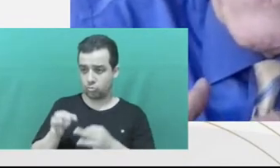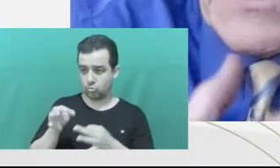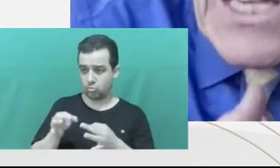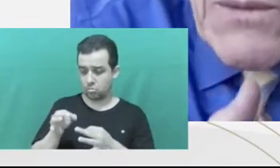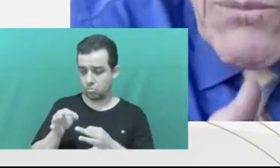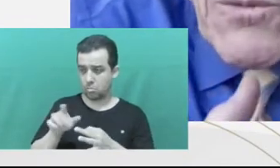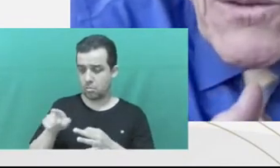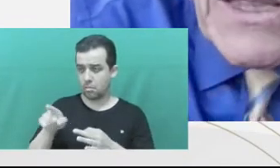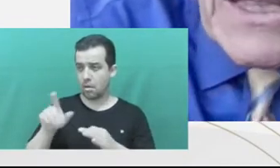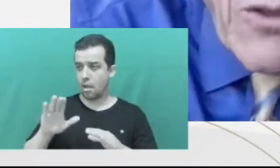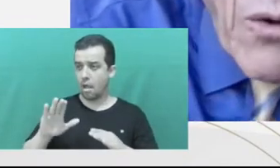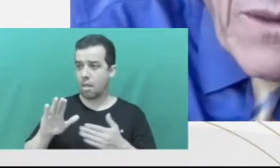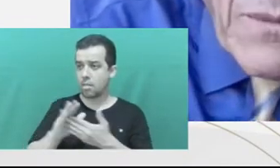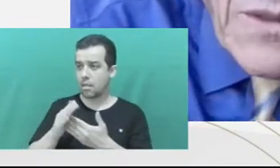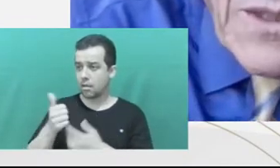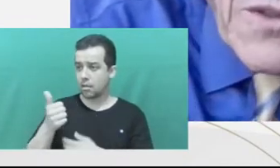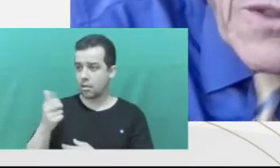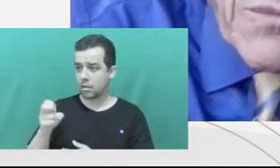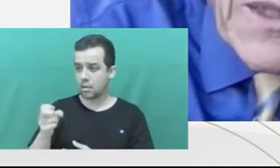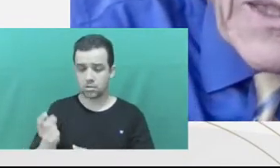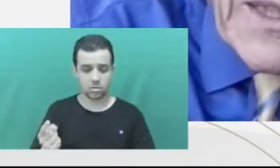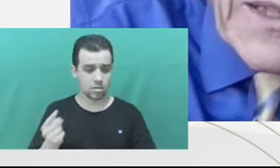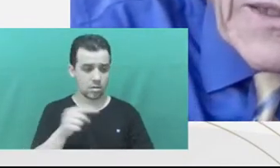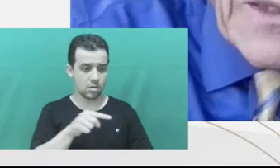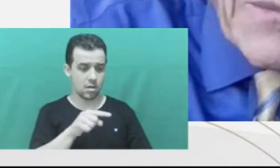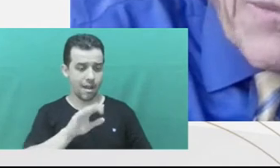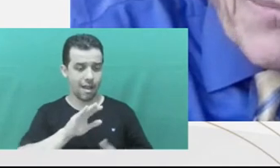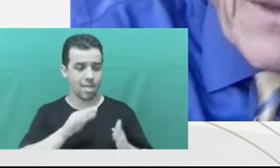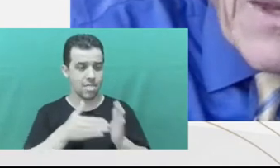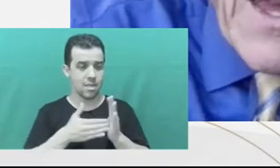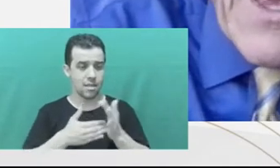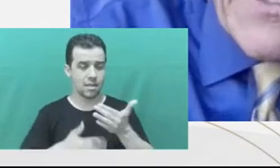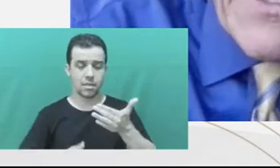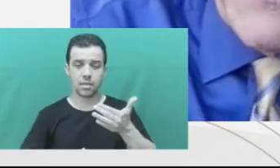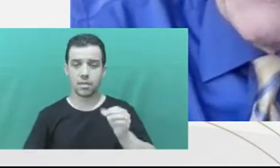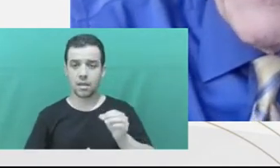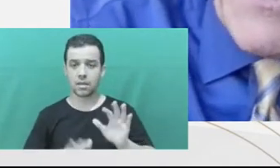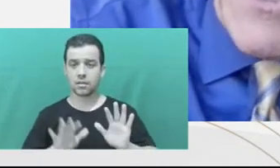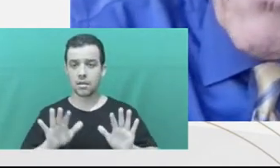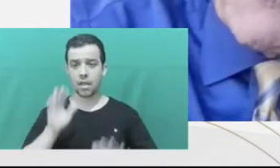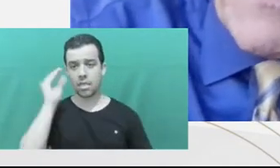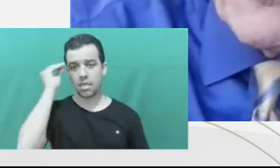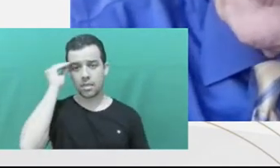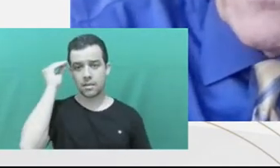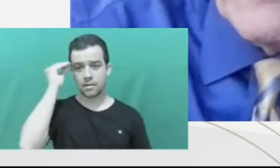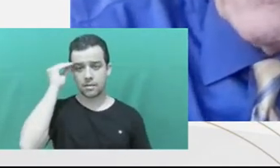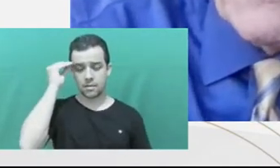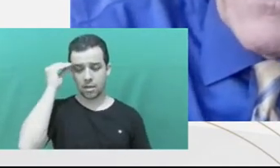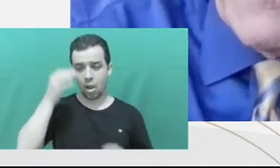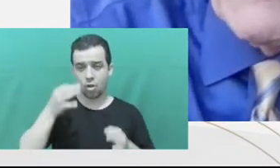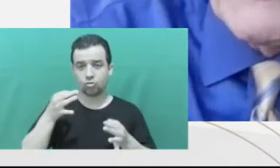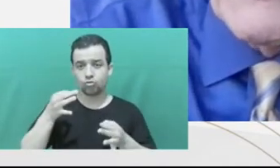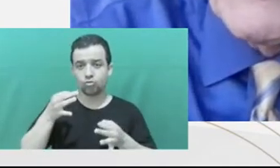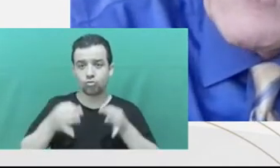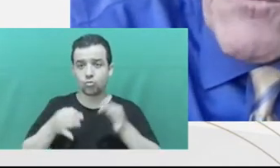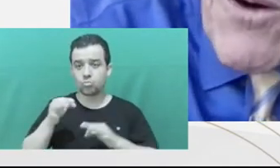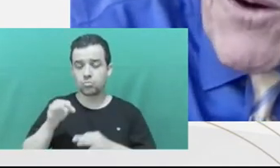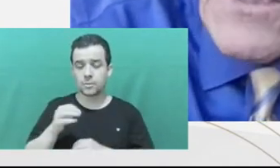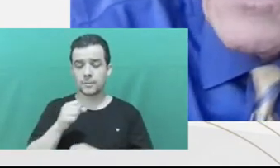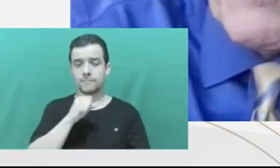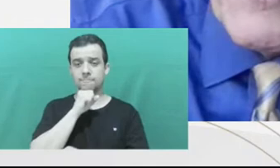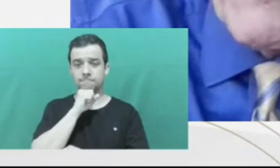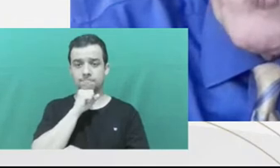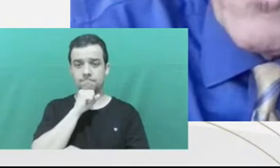than to take a plea, knowing themselves to be innocent. I would allow judges to